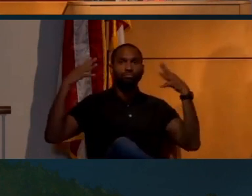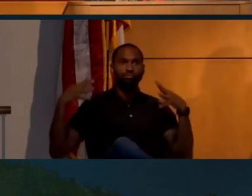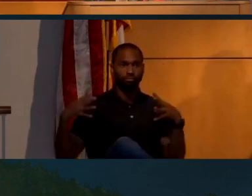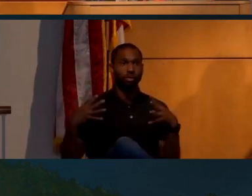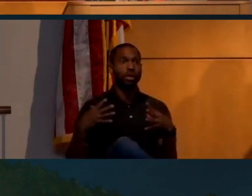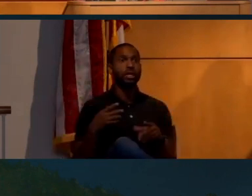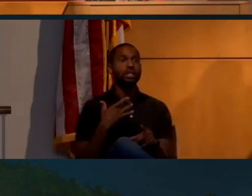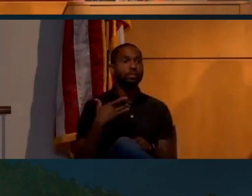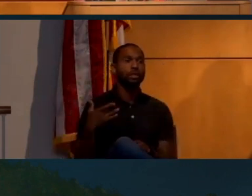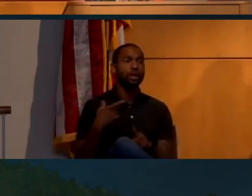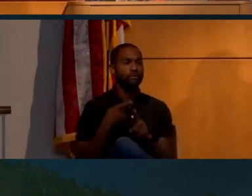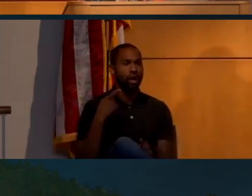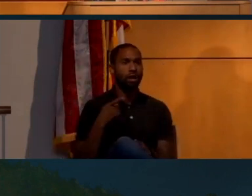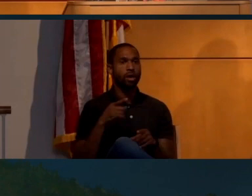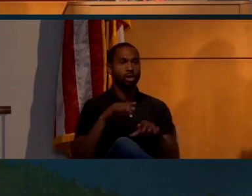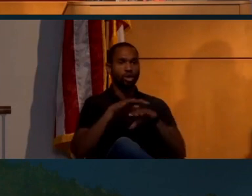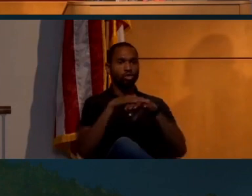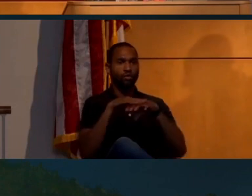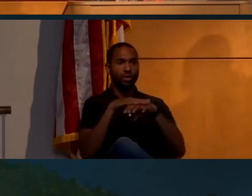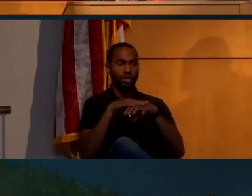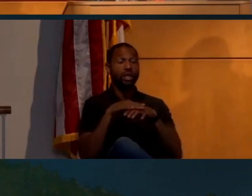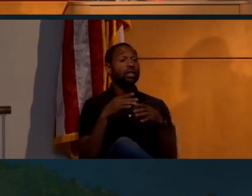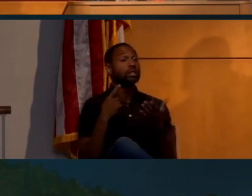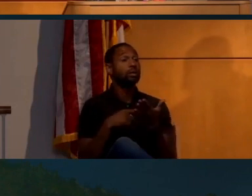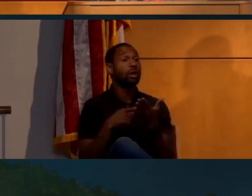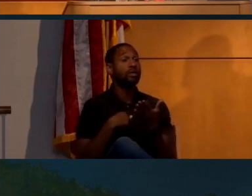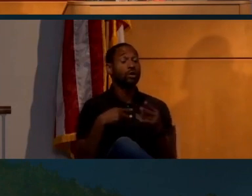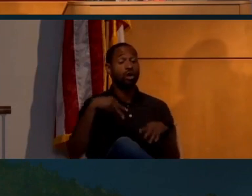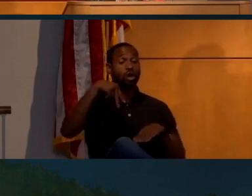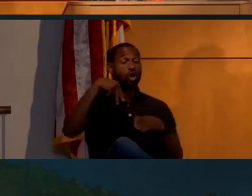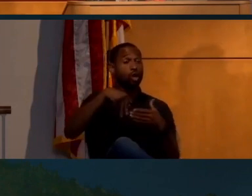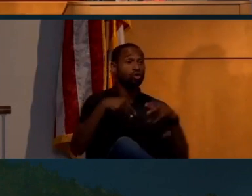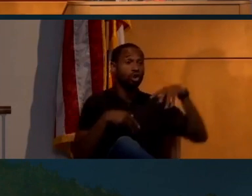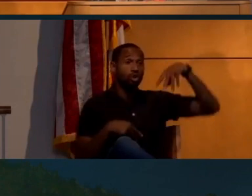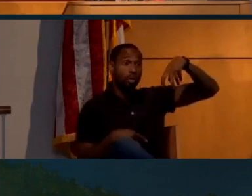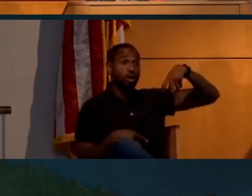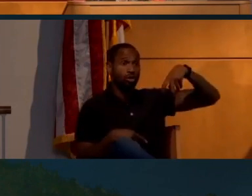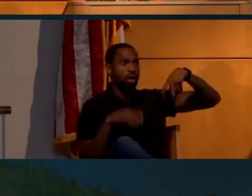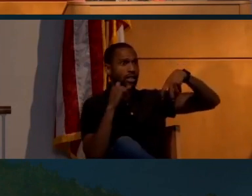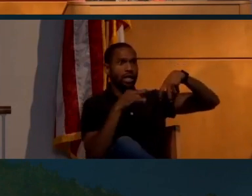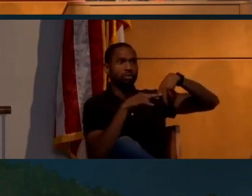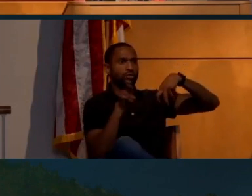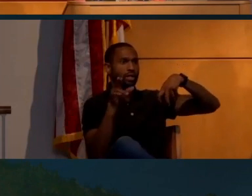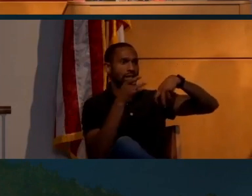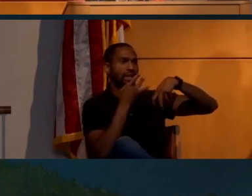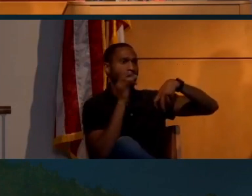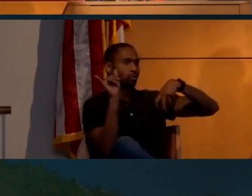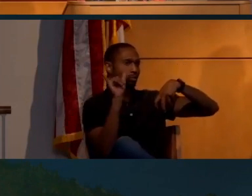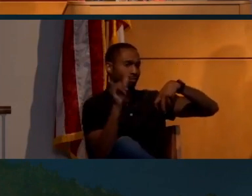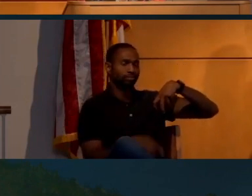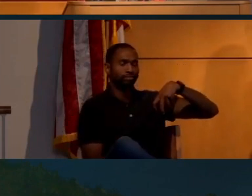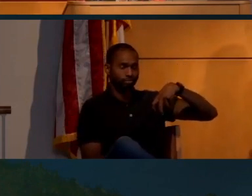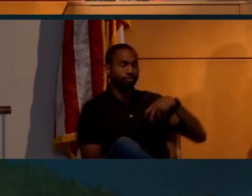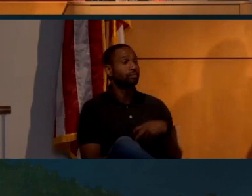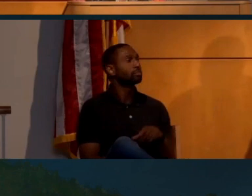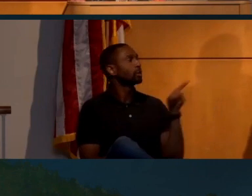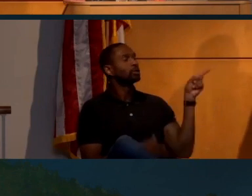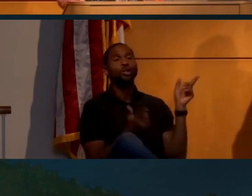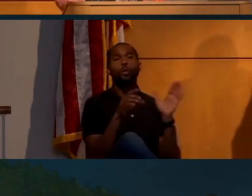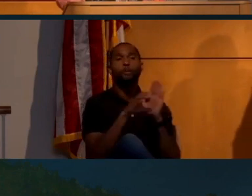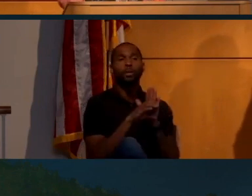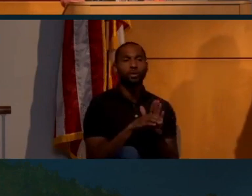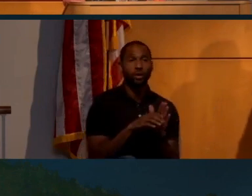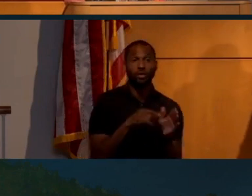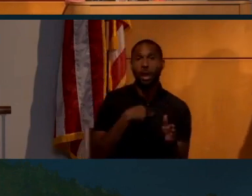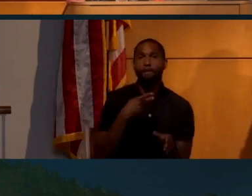out, yeah, it's coming from the lunar surface. Or sometimes when they're standing next to the lunar module, that's also reflecting light to them as well. Here's another picture